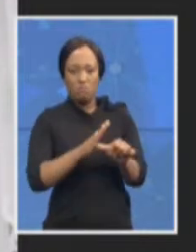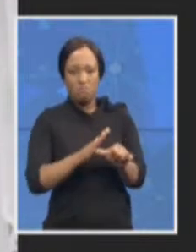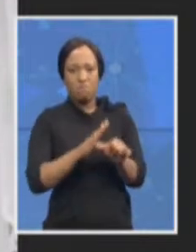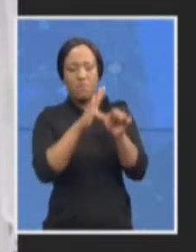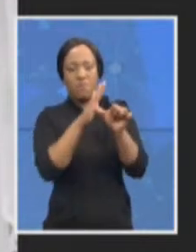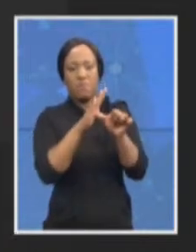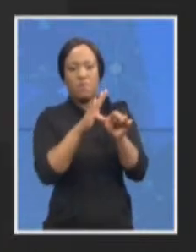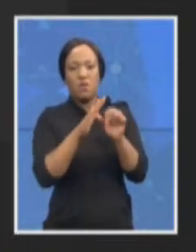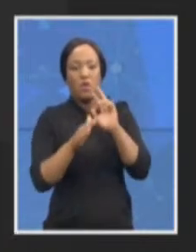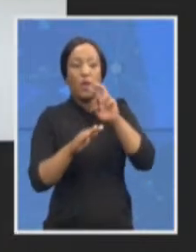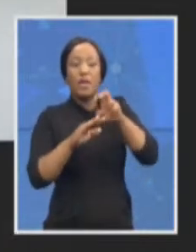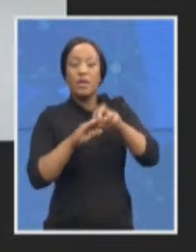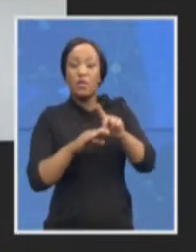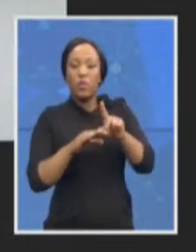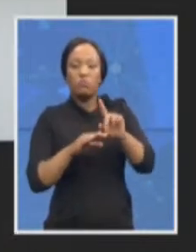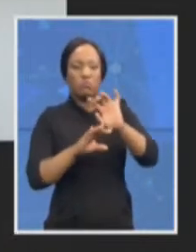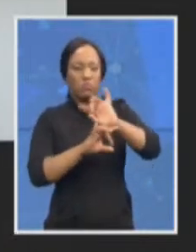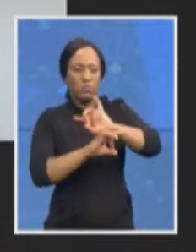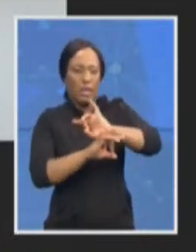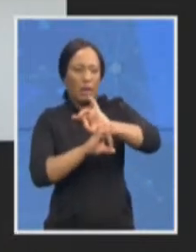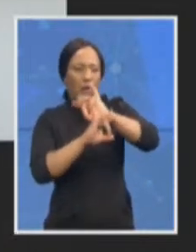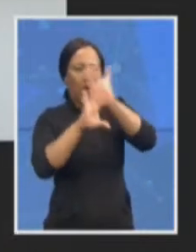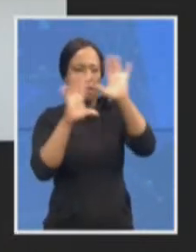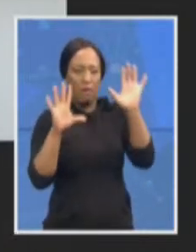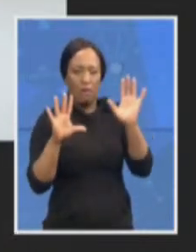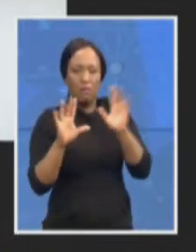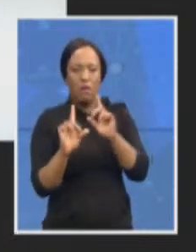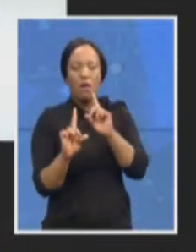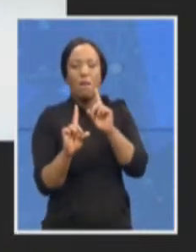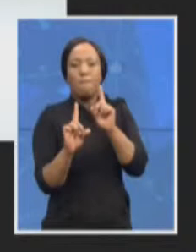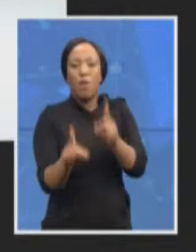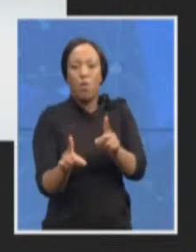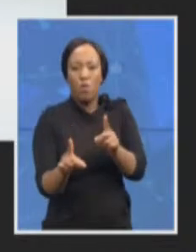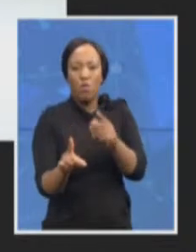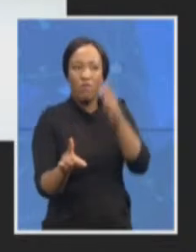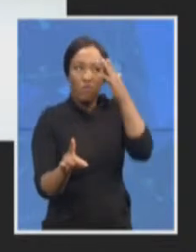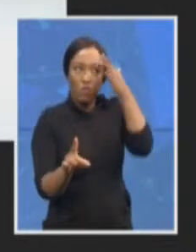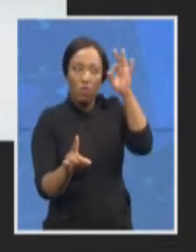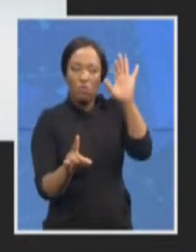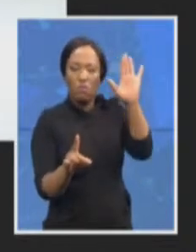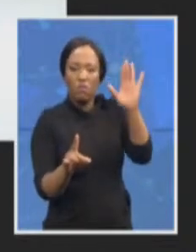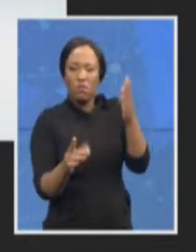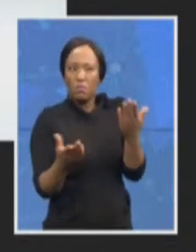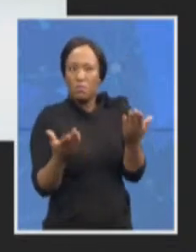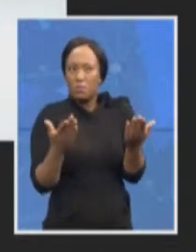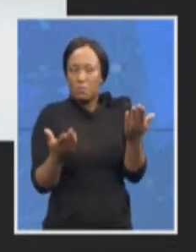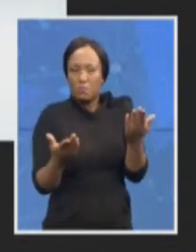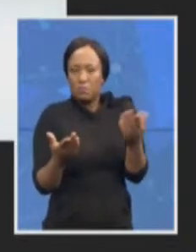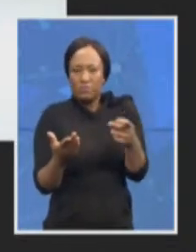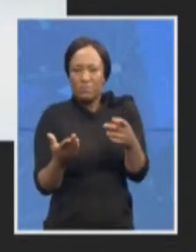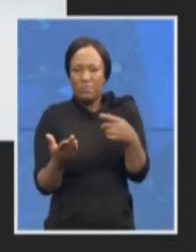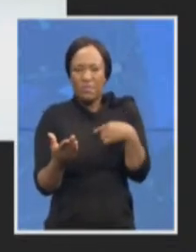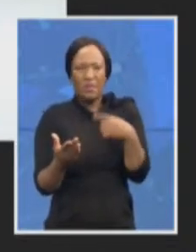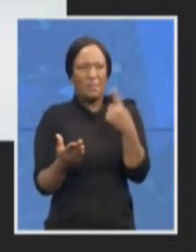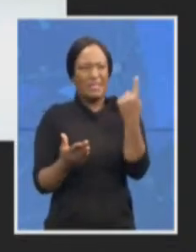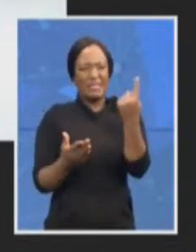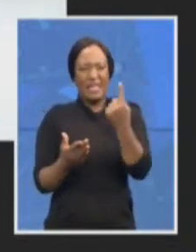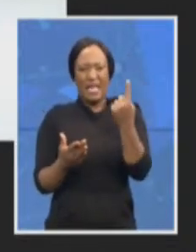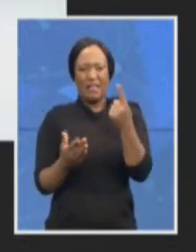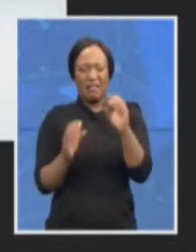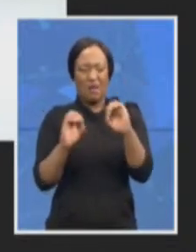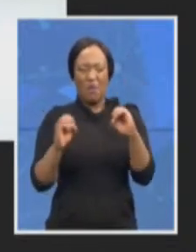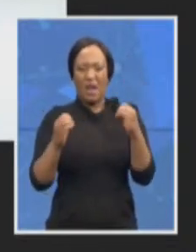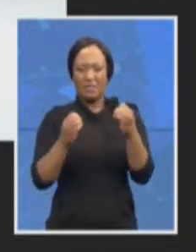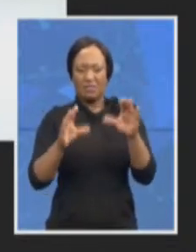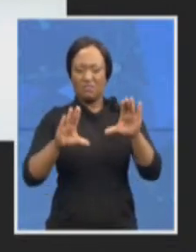direction from government in terms of what exactly is the single entity going to look like and